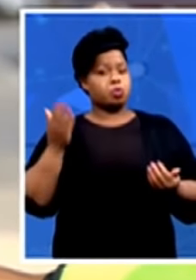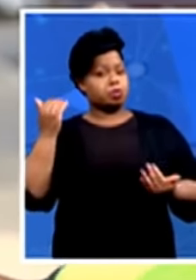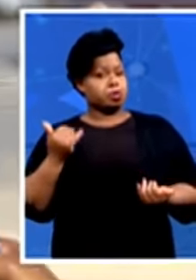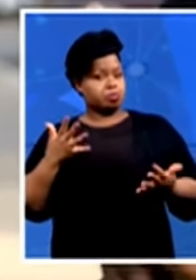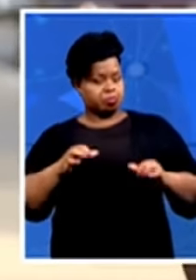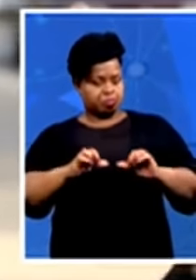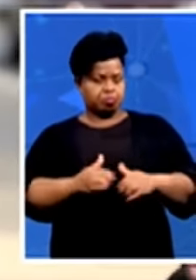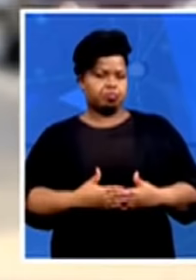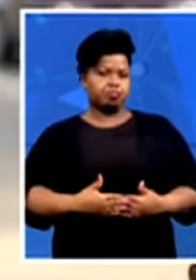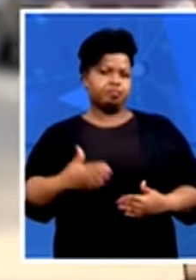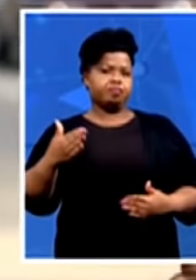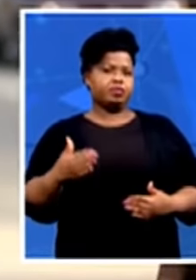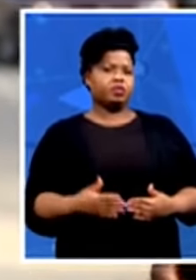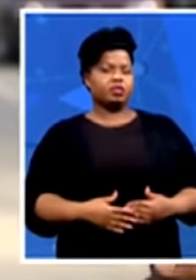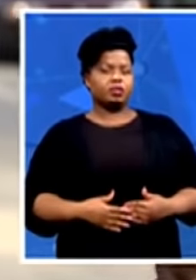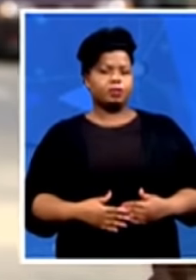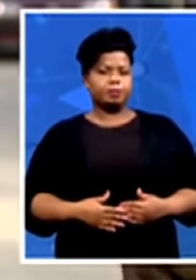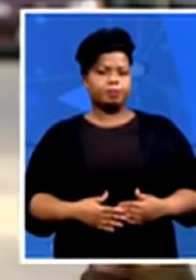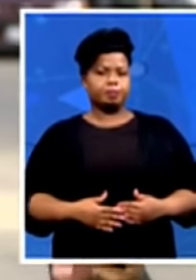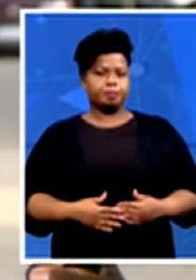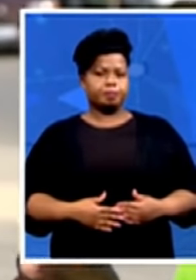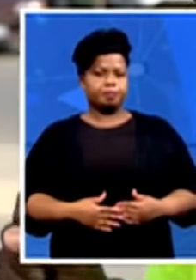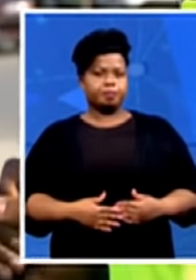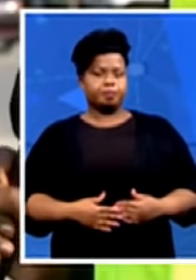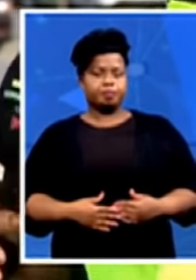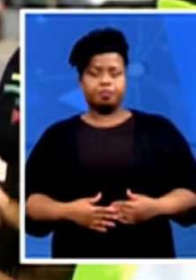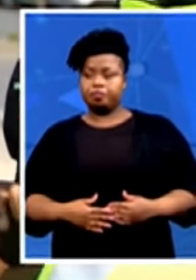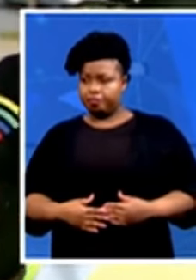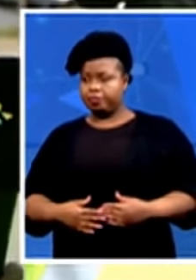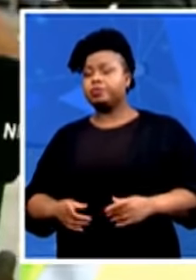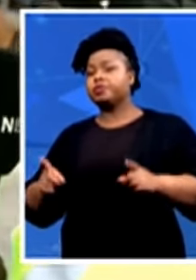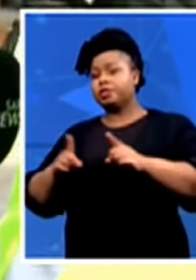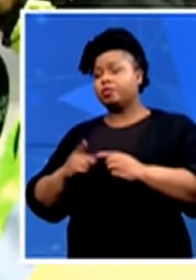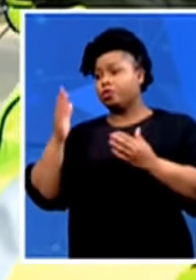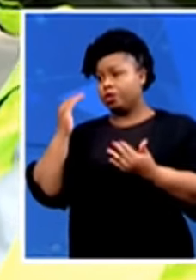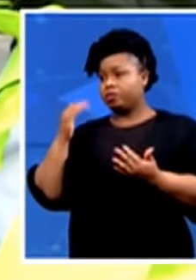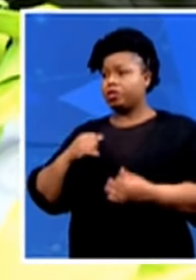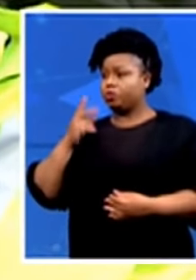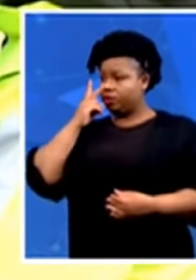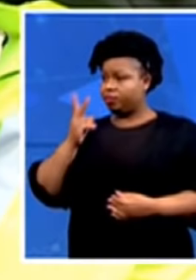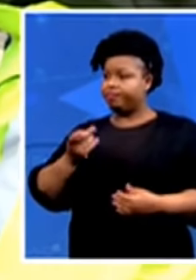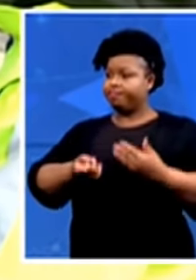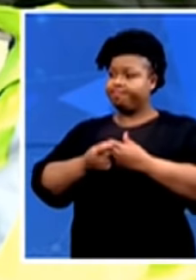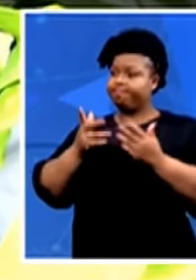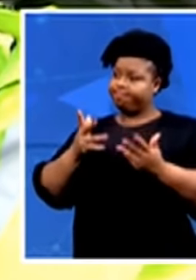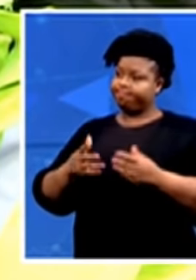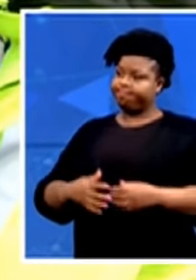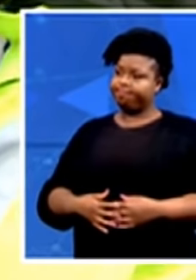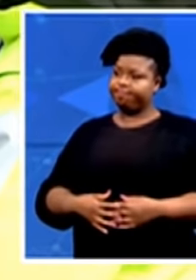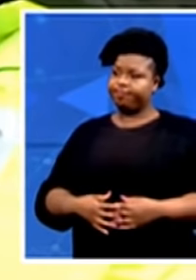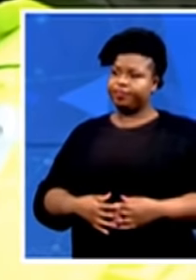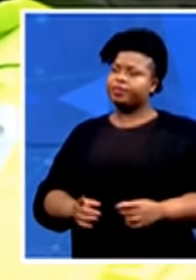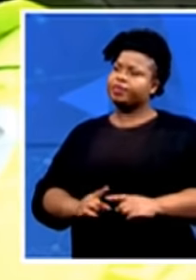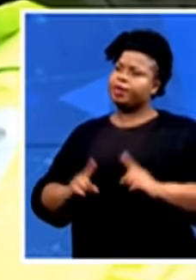business. Certainly, that's what we all expect to see happening here. But the impact of